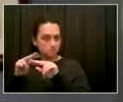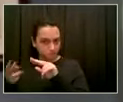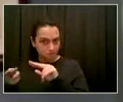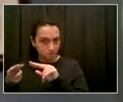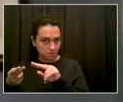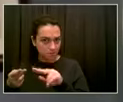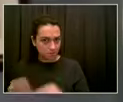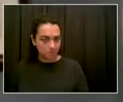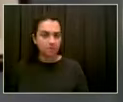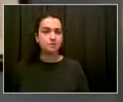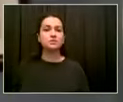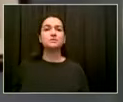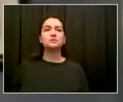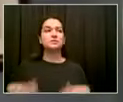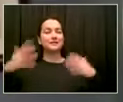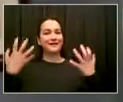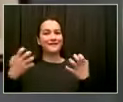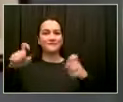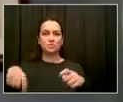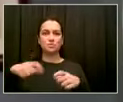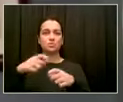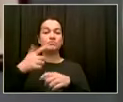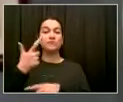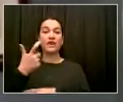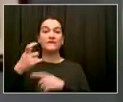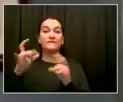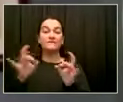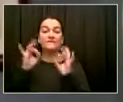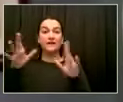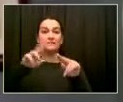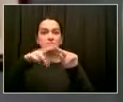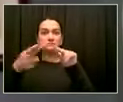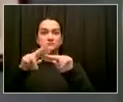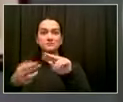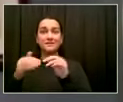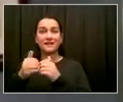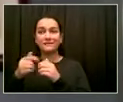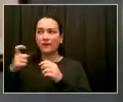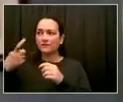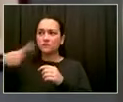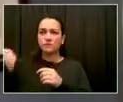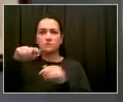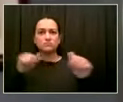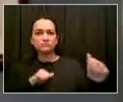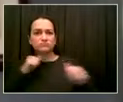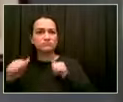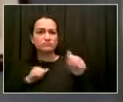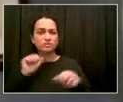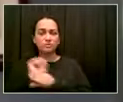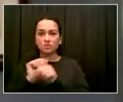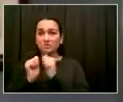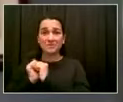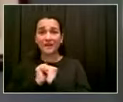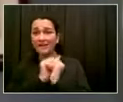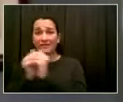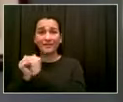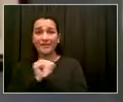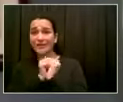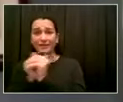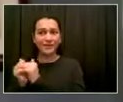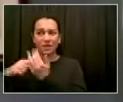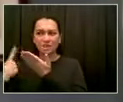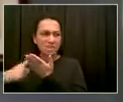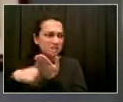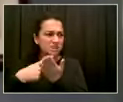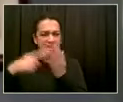effort from every corner of our community. For several years, we've had wonderful partners in Far